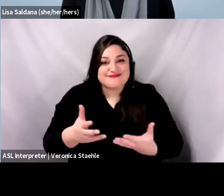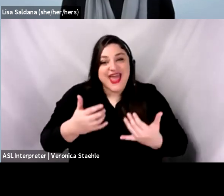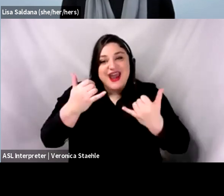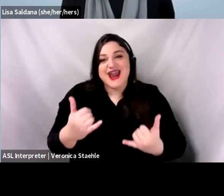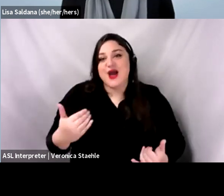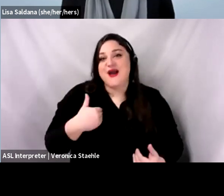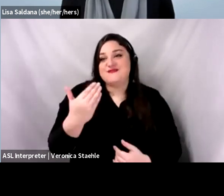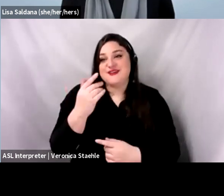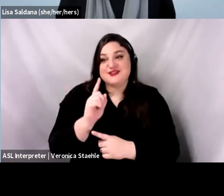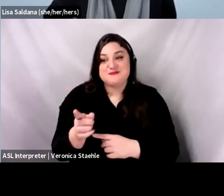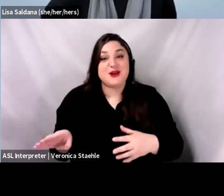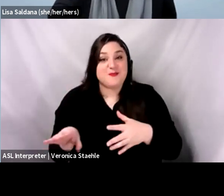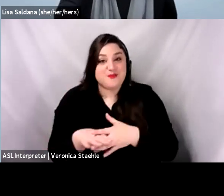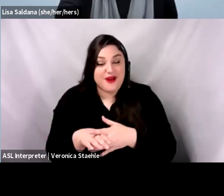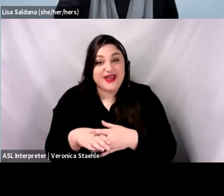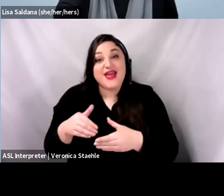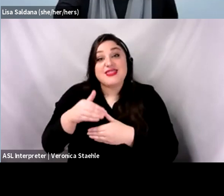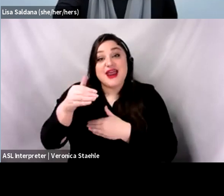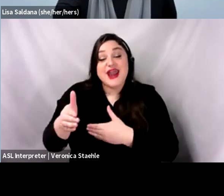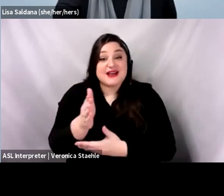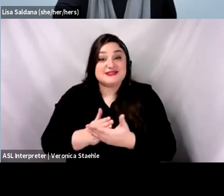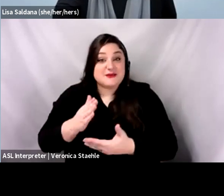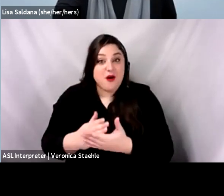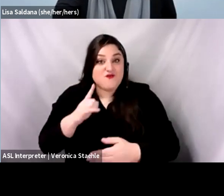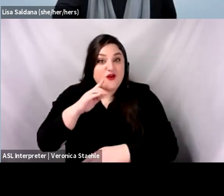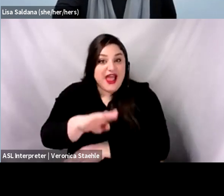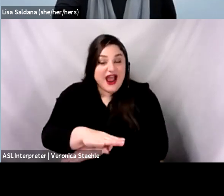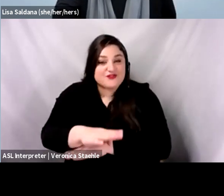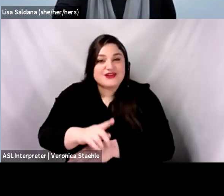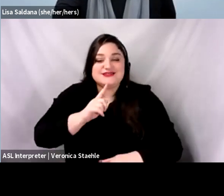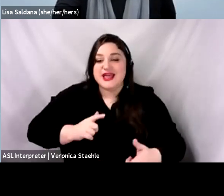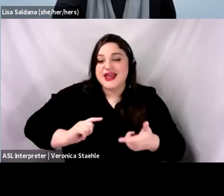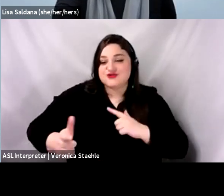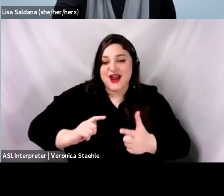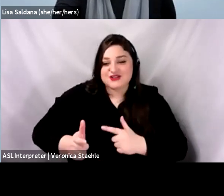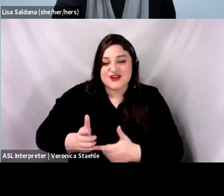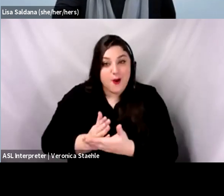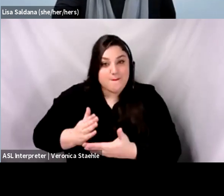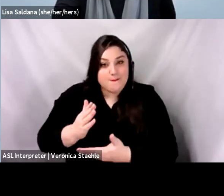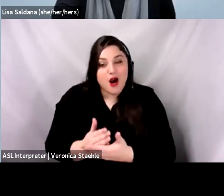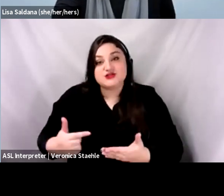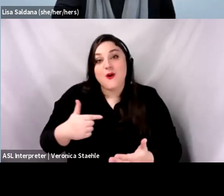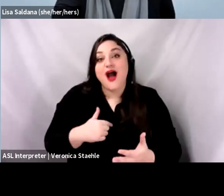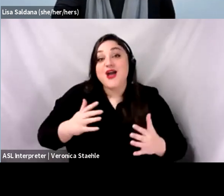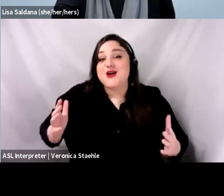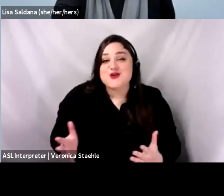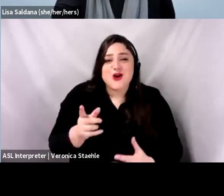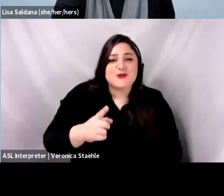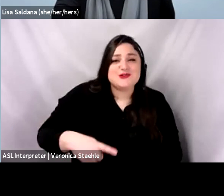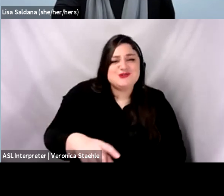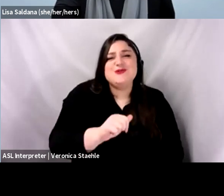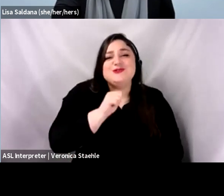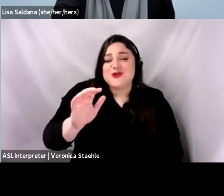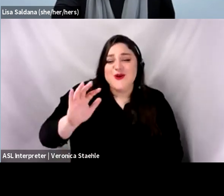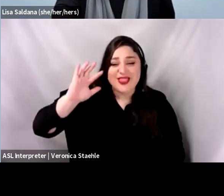the next portion of the afternoon, which is the interactive portion, and I encourage you all not to go away, to stay and